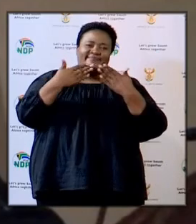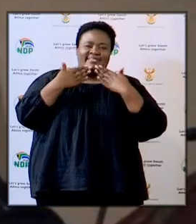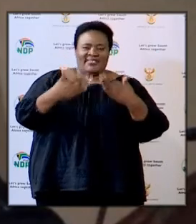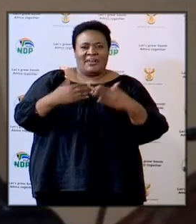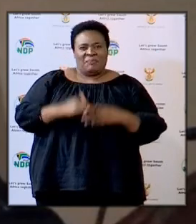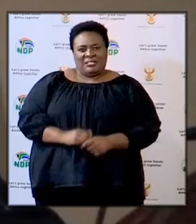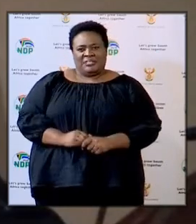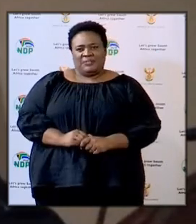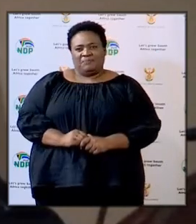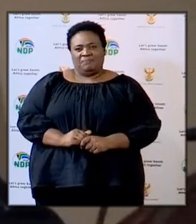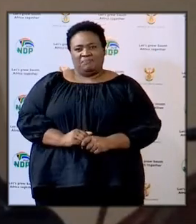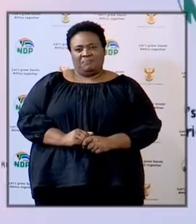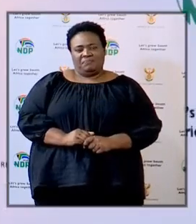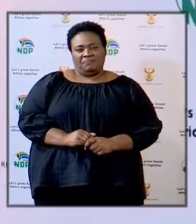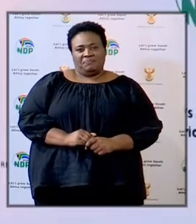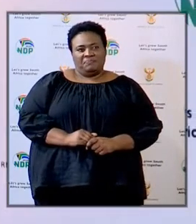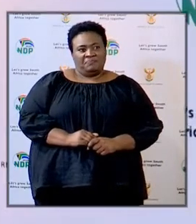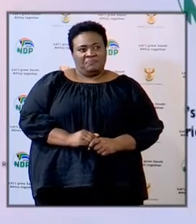thank you very much